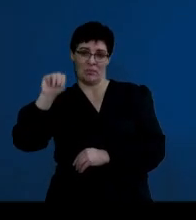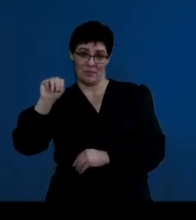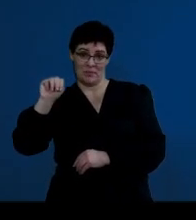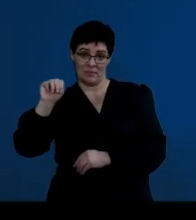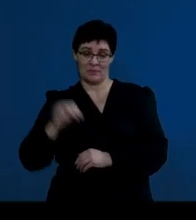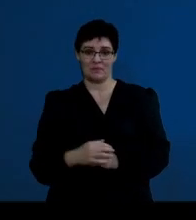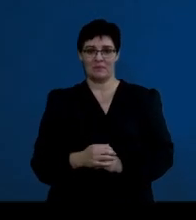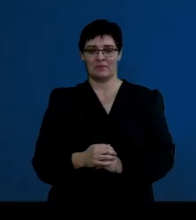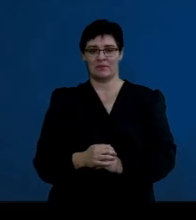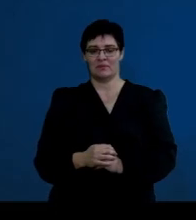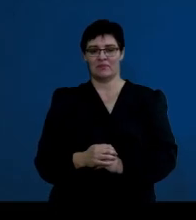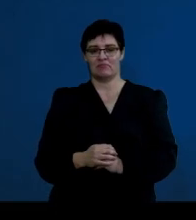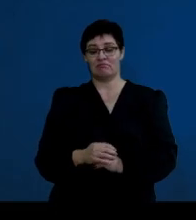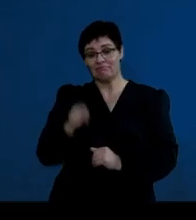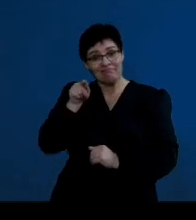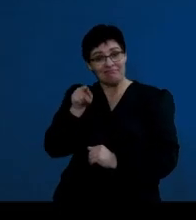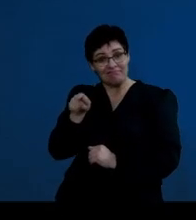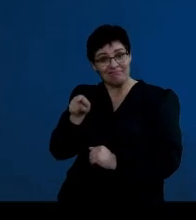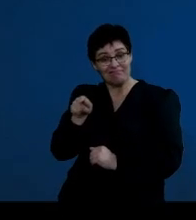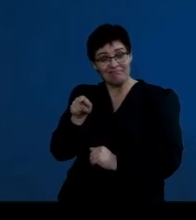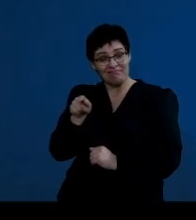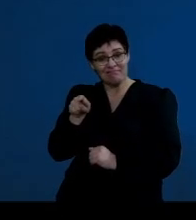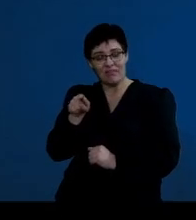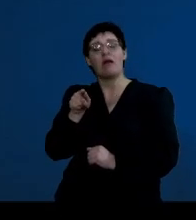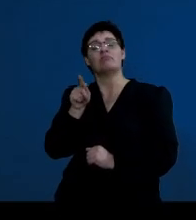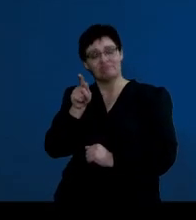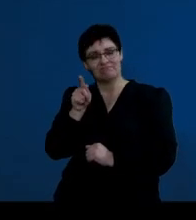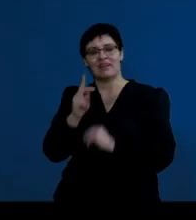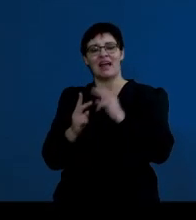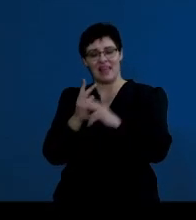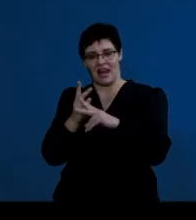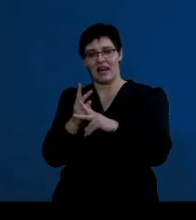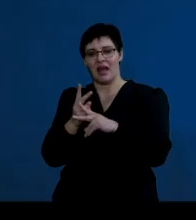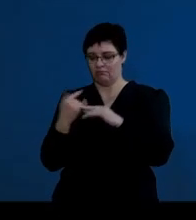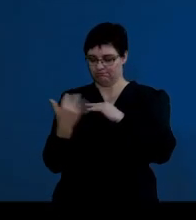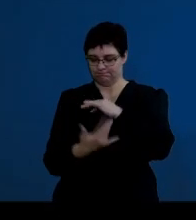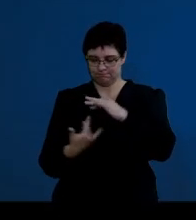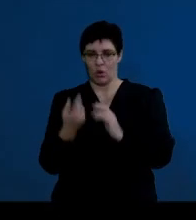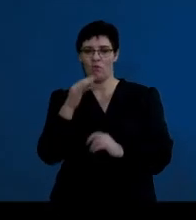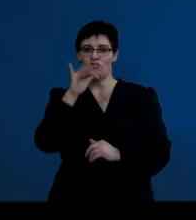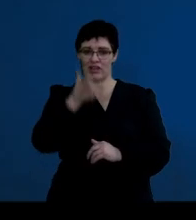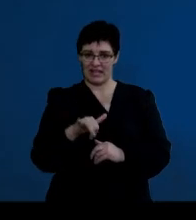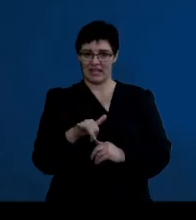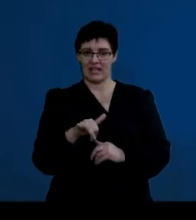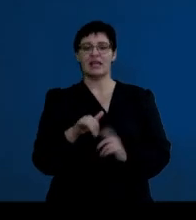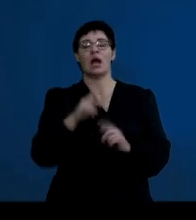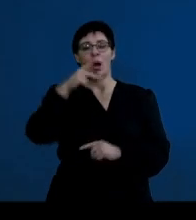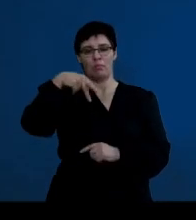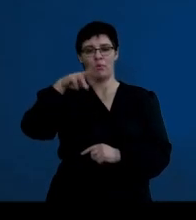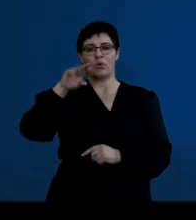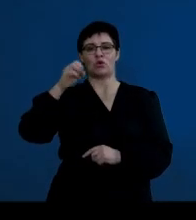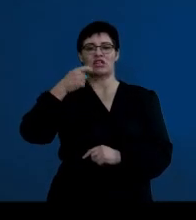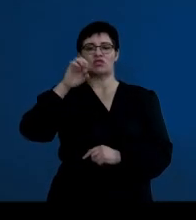The corpus luteum will then continue to stimulate the ovary to produce progesterone. And